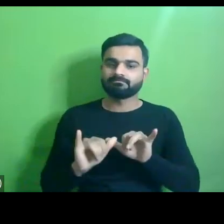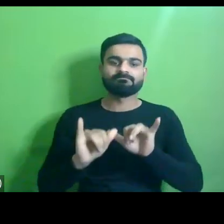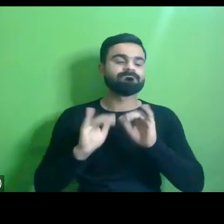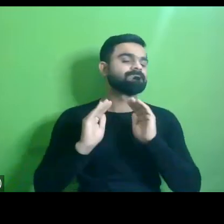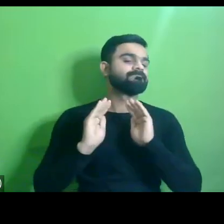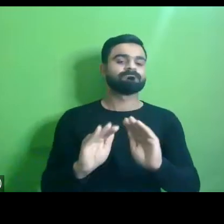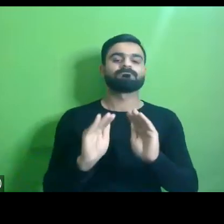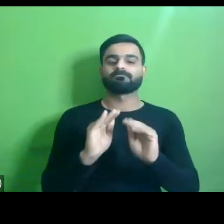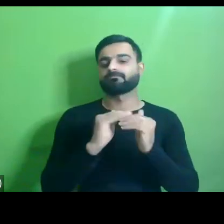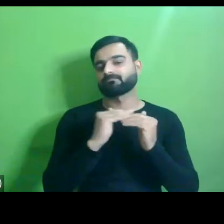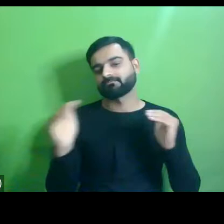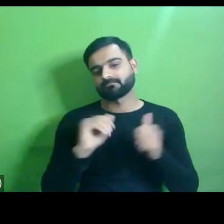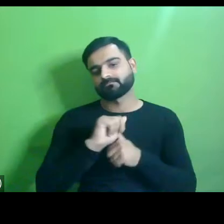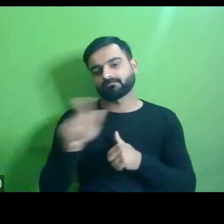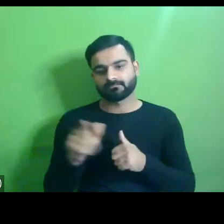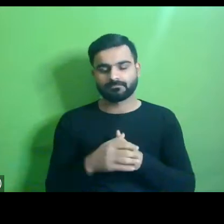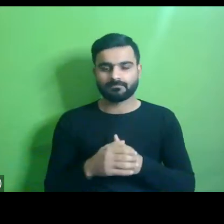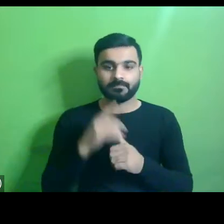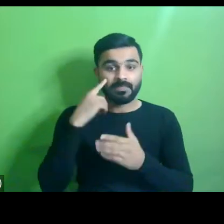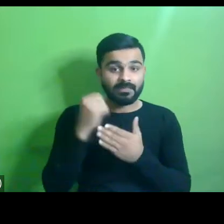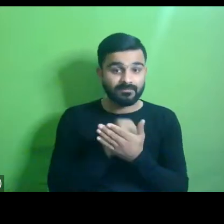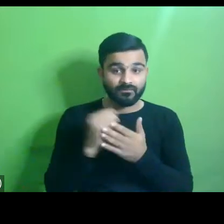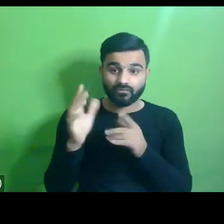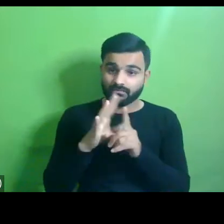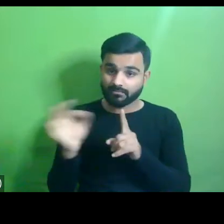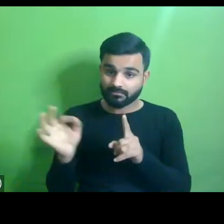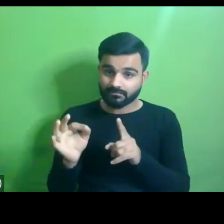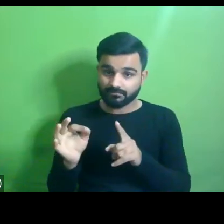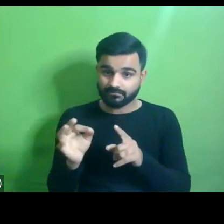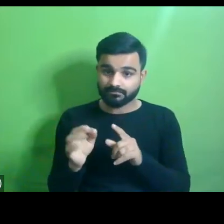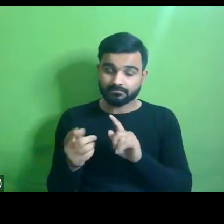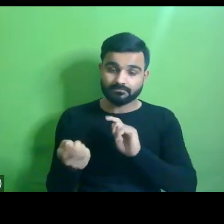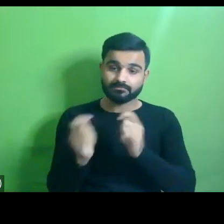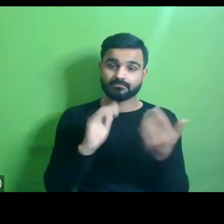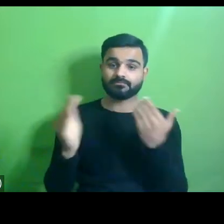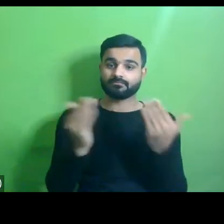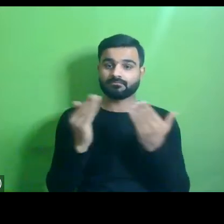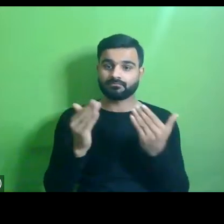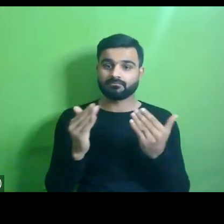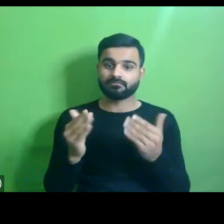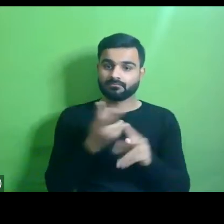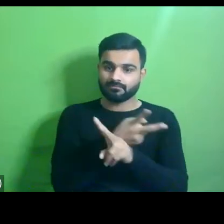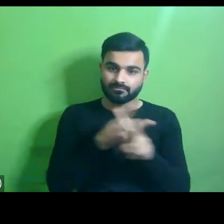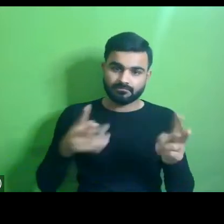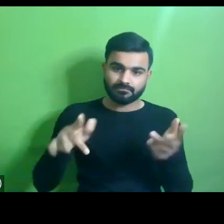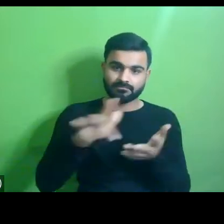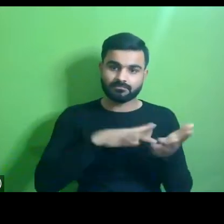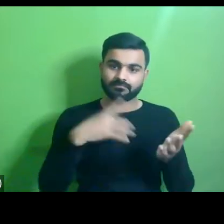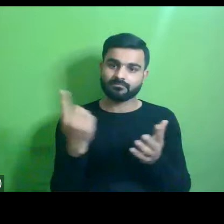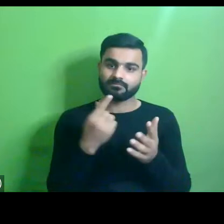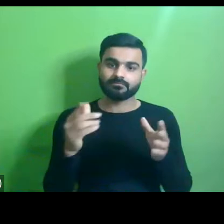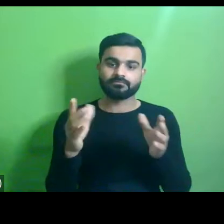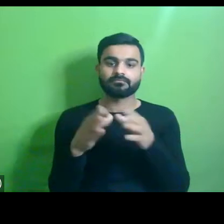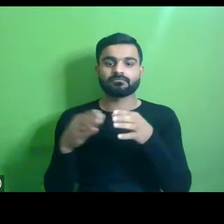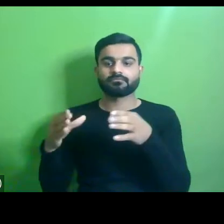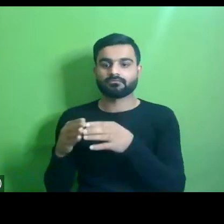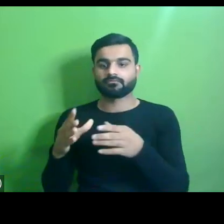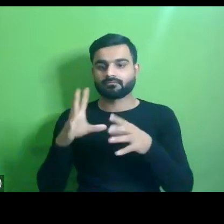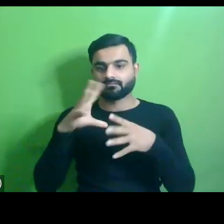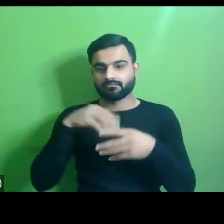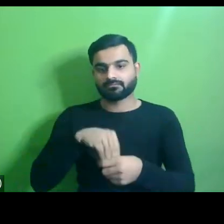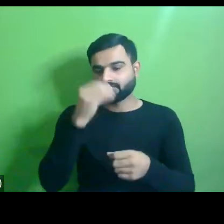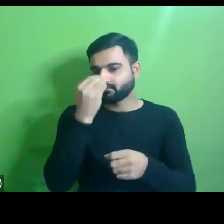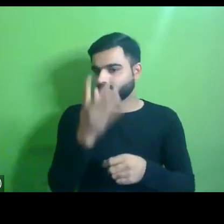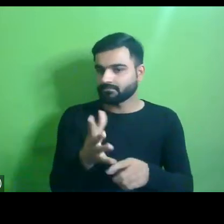and when you are trying to do that it requires striking the right balance from the various different user groups and believe me it's not an